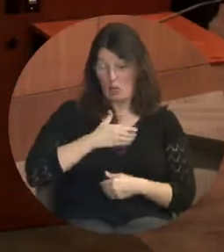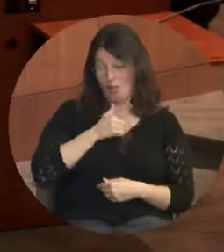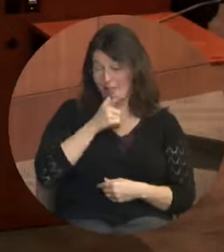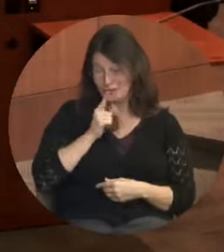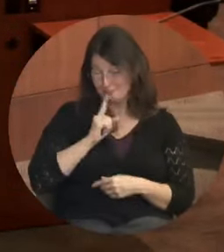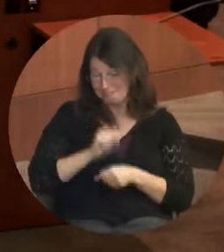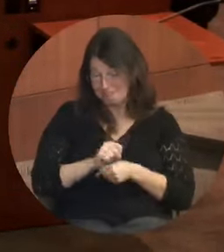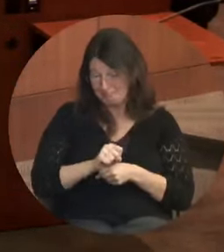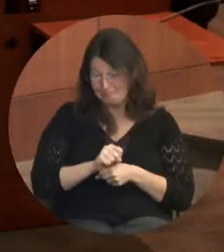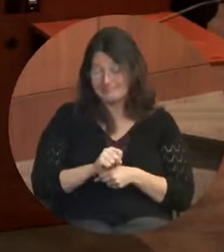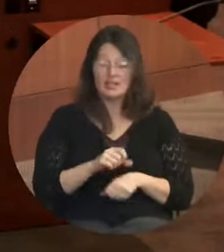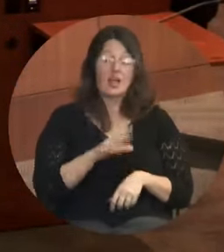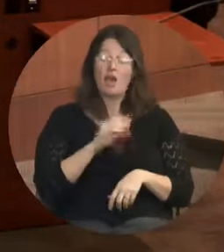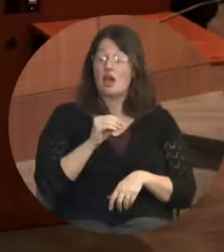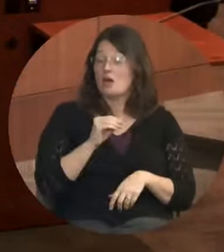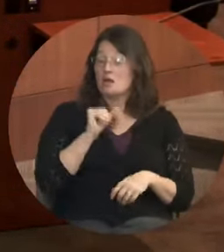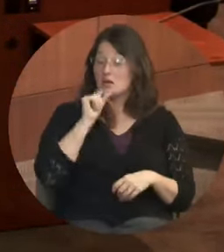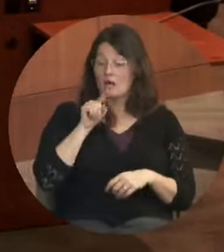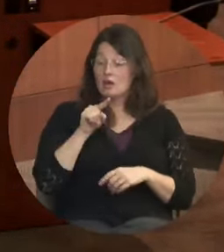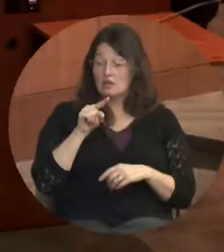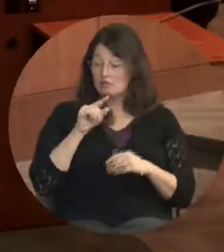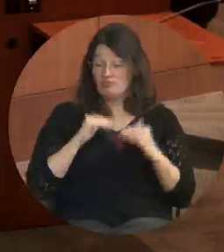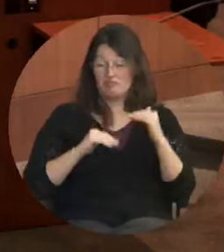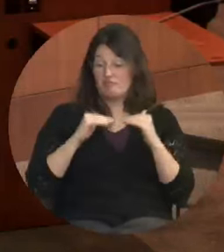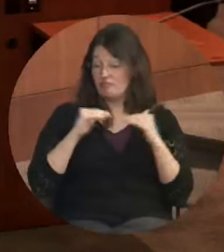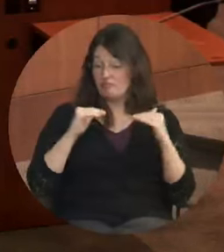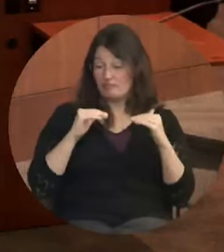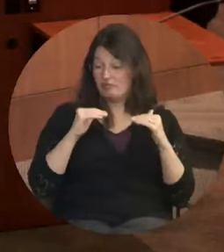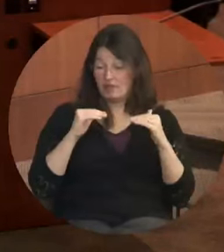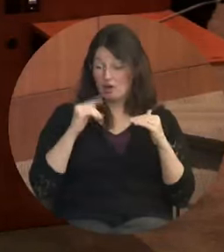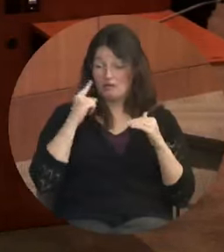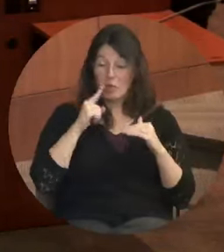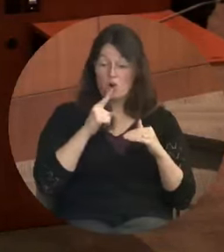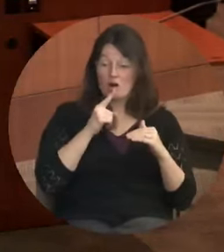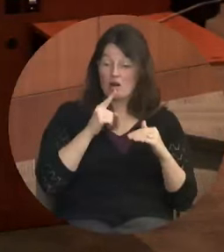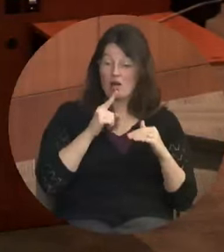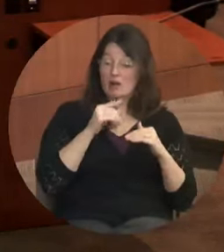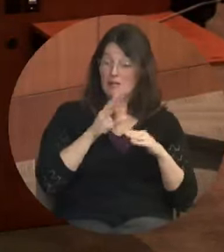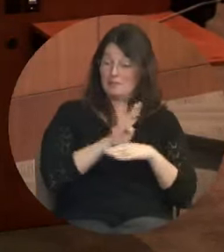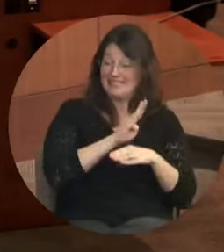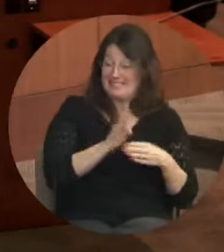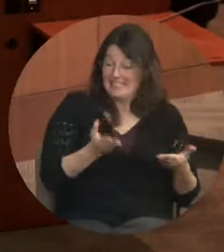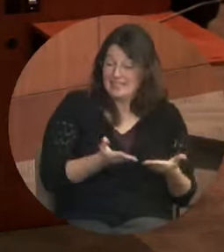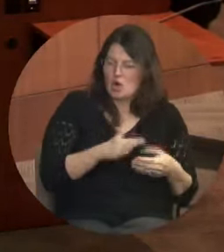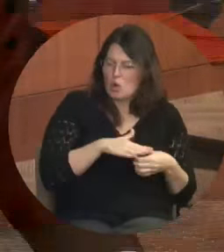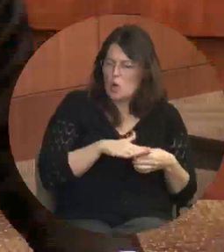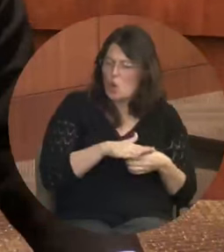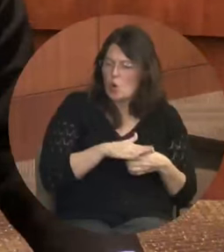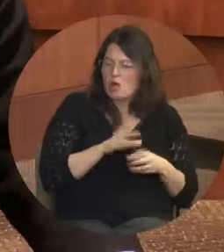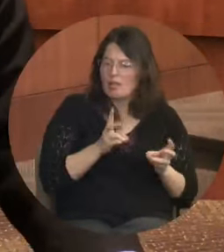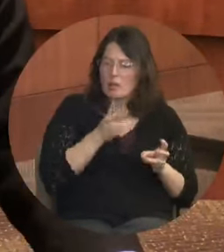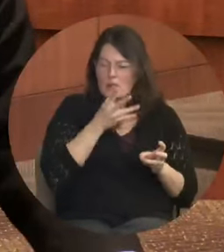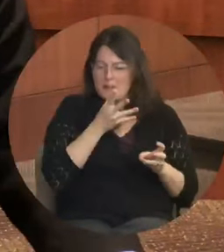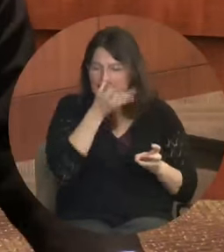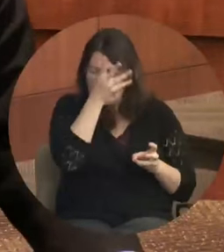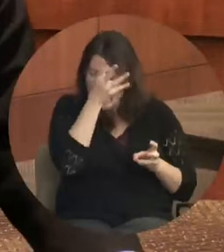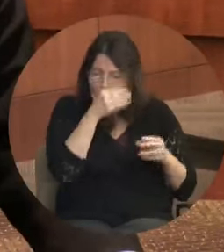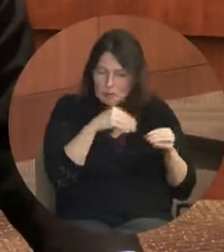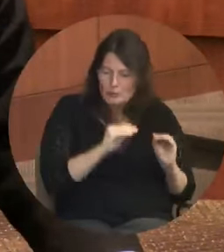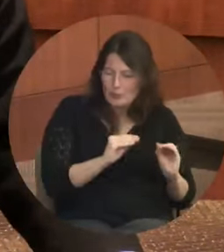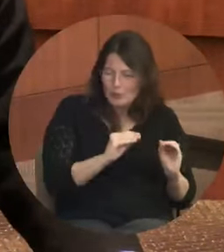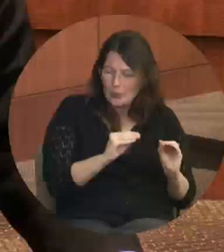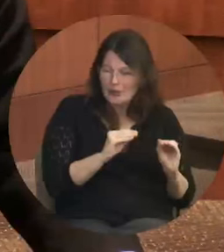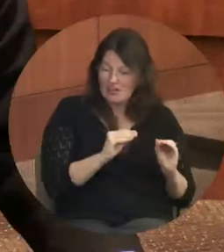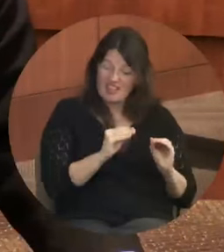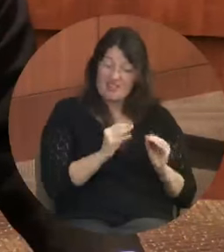and it isn't a fair playing field for the mom and pop shop over here who does pay sales tax. So it's